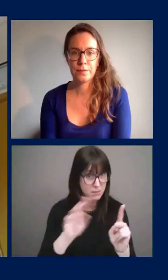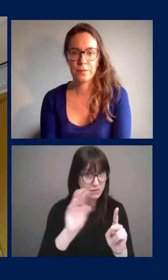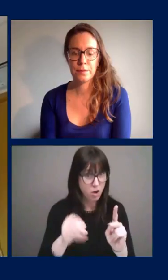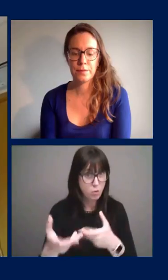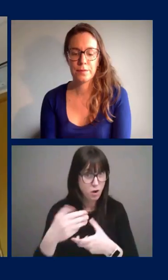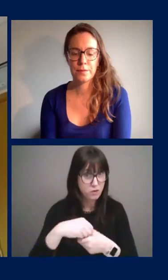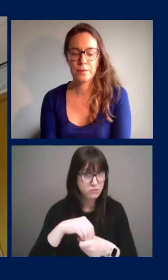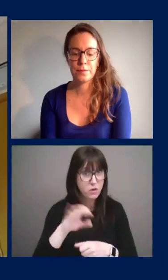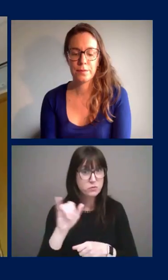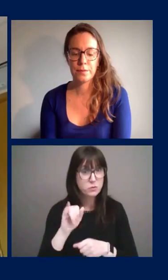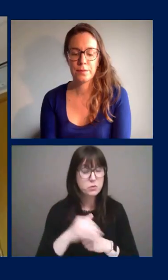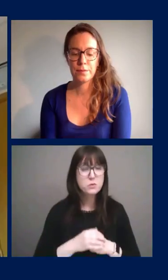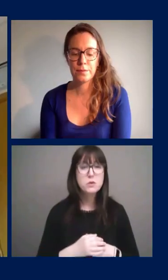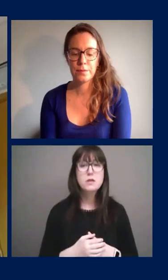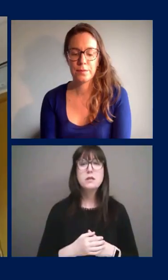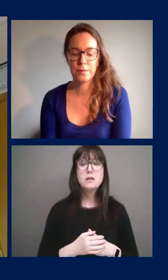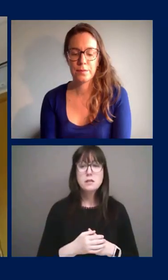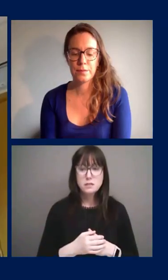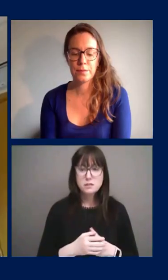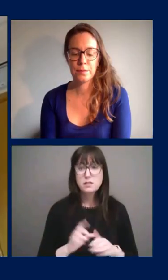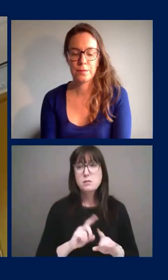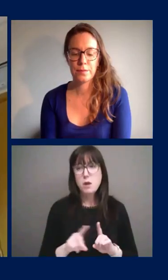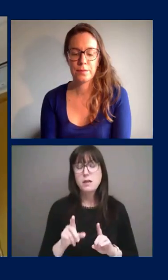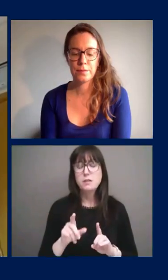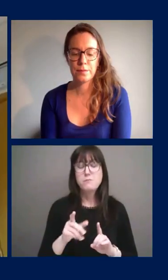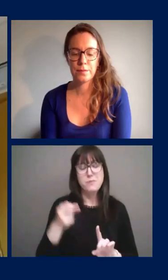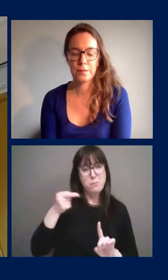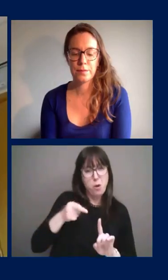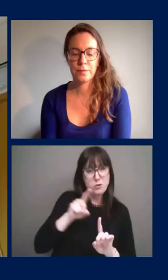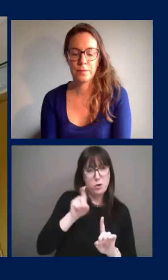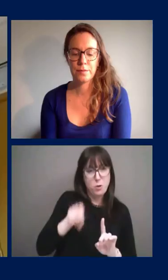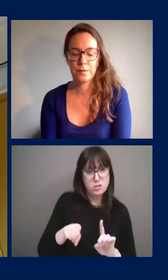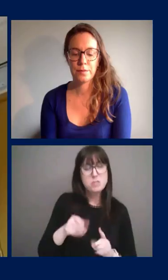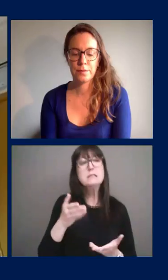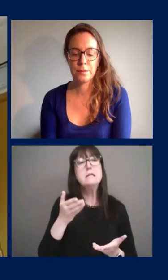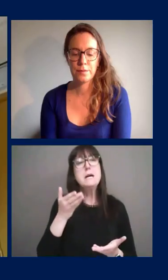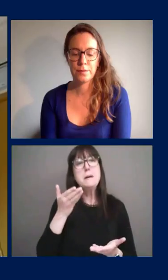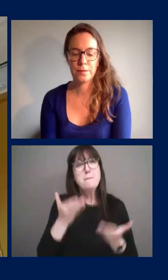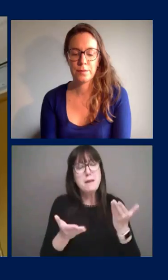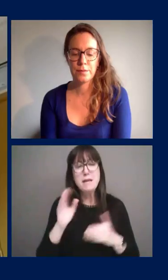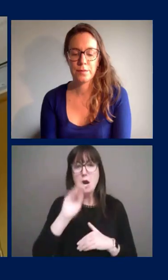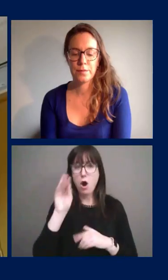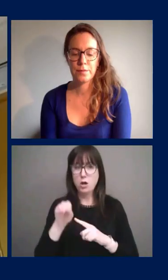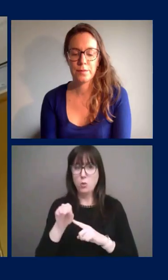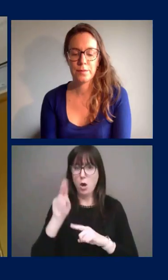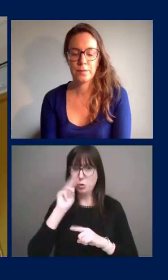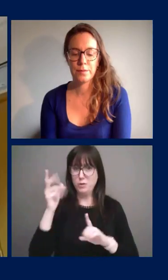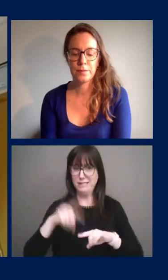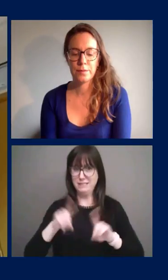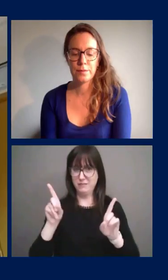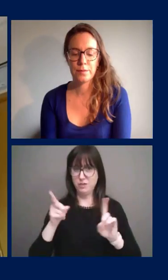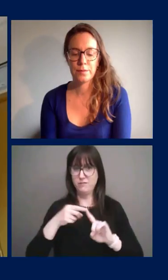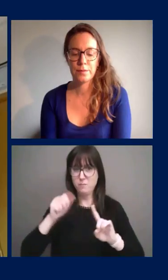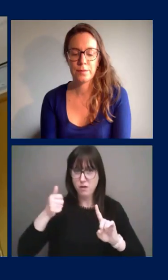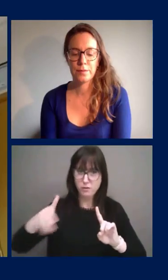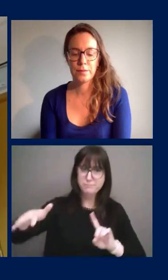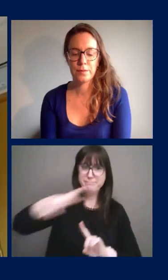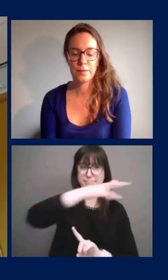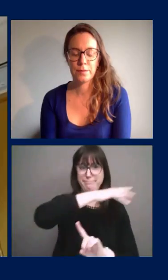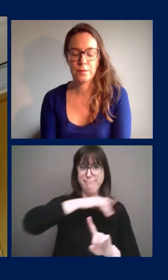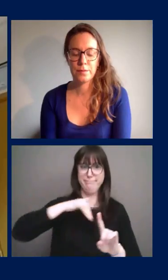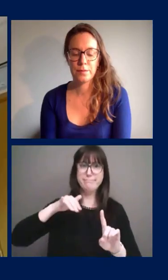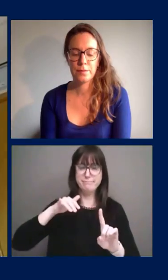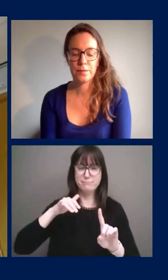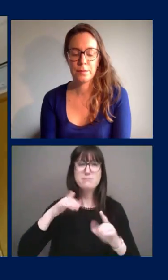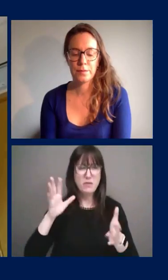it could be I think to get at the core of your question perhaps it could be that Ottawa is different from the surrounding area we've already seen